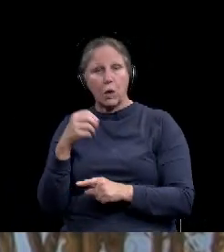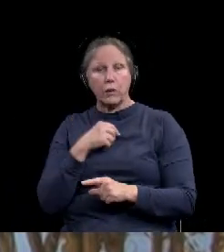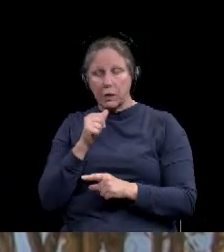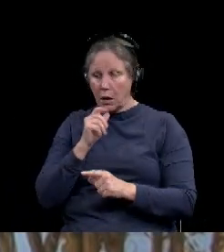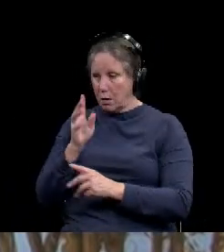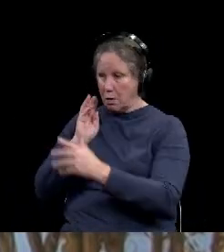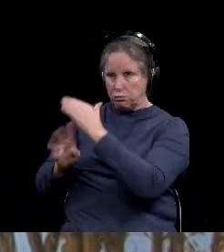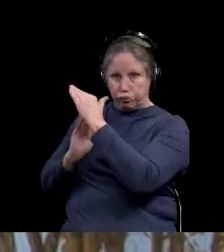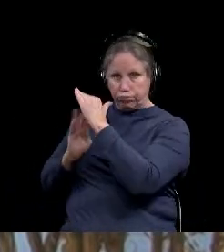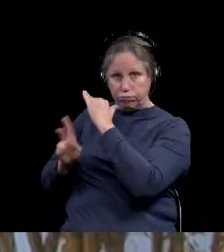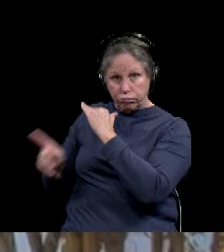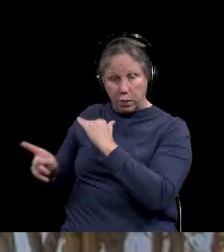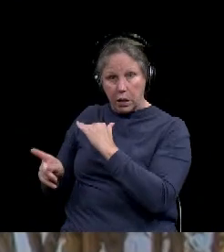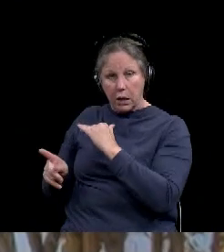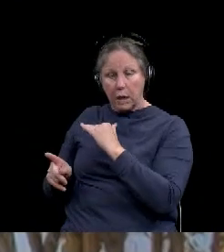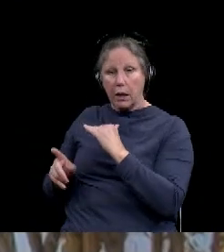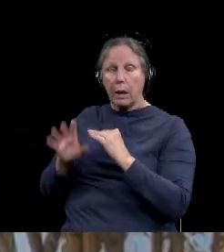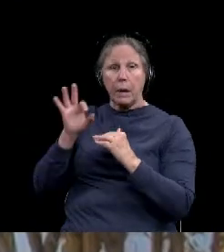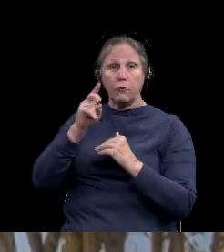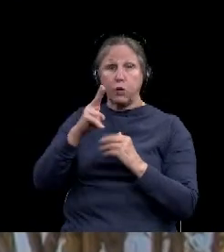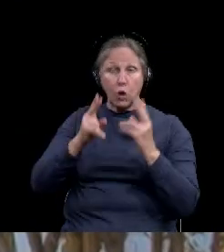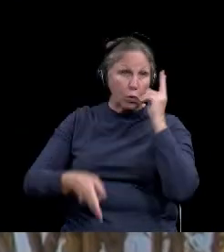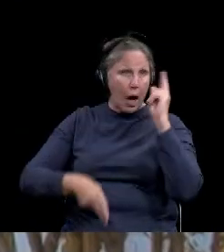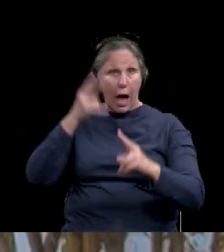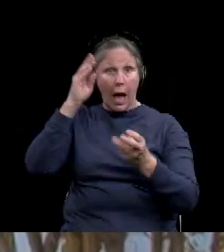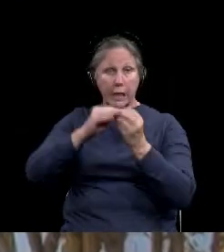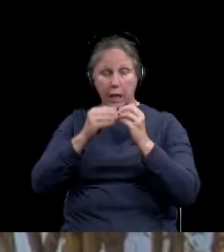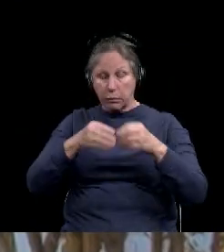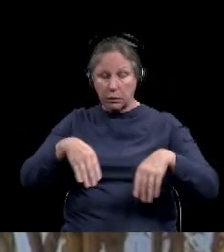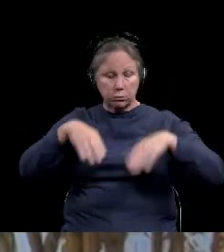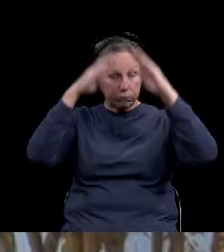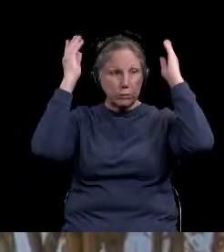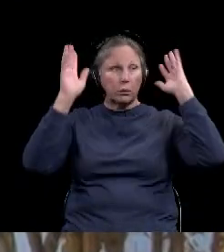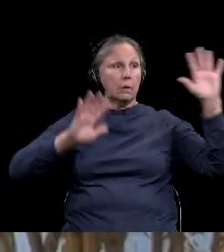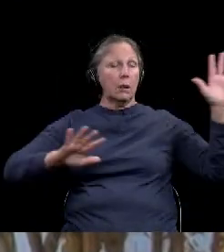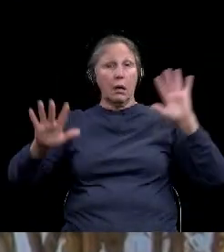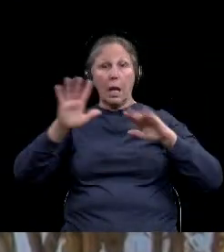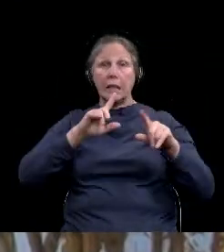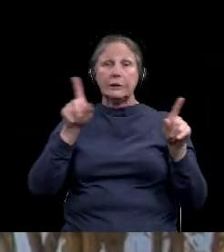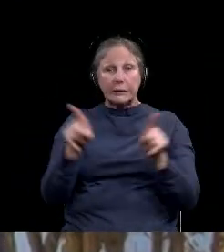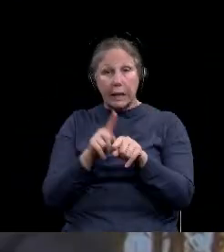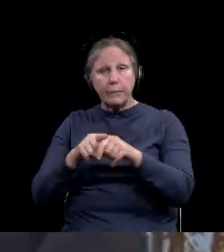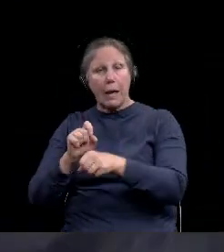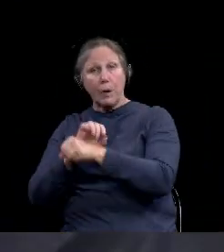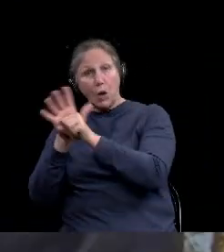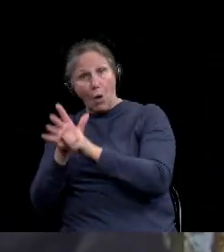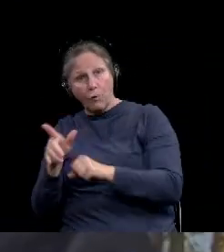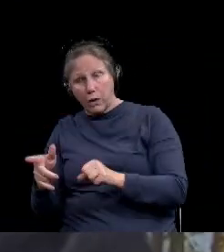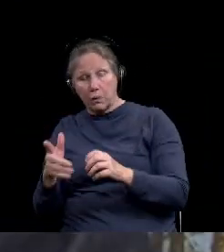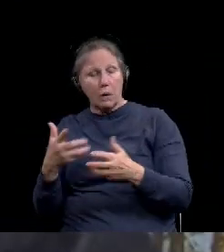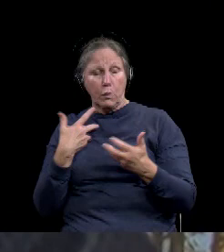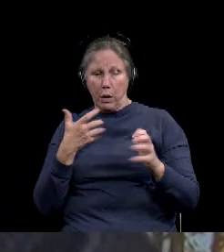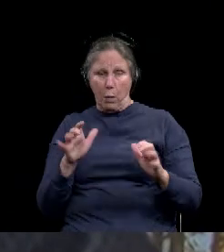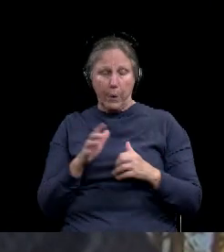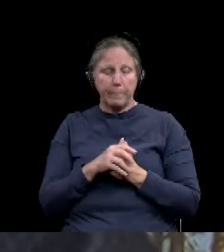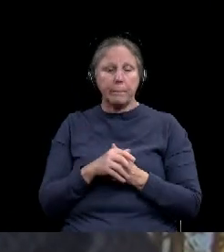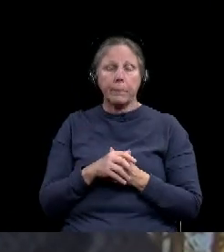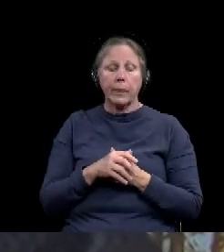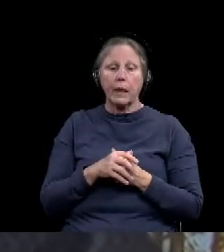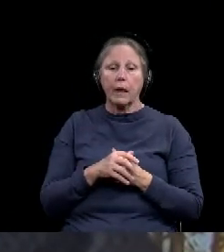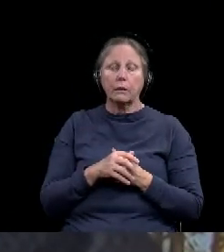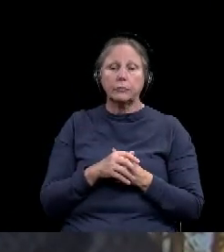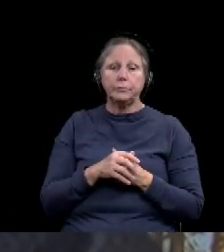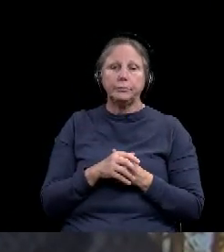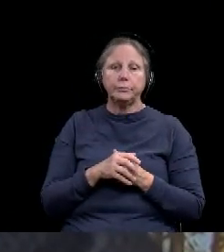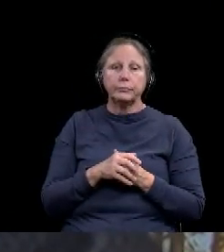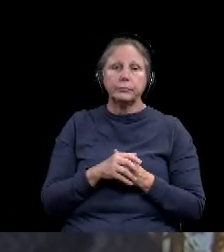get overrun with flu, uh, flu cases, serious flu cases at the same time that we're dealing with serious coronavirus cases. Um,